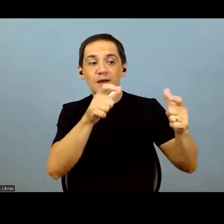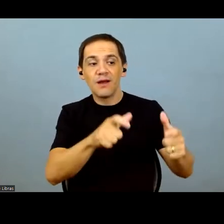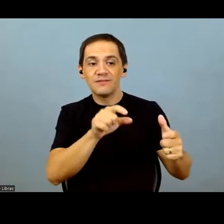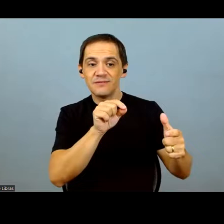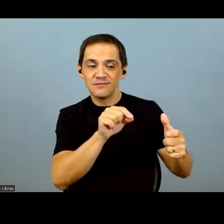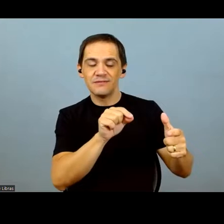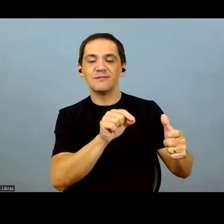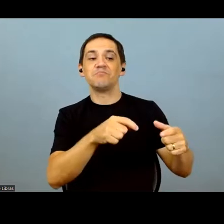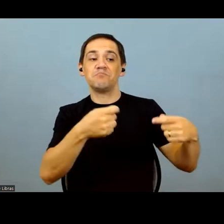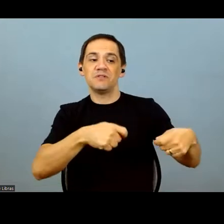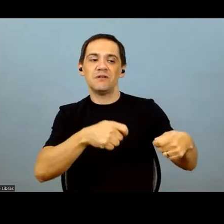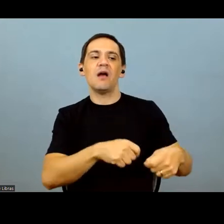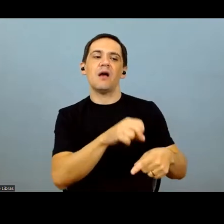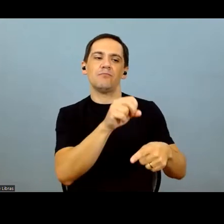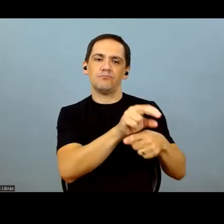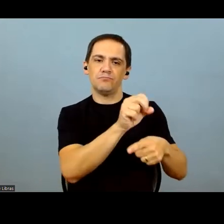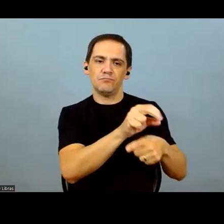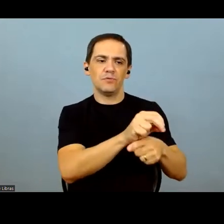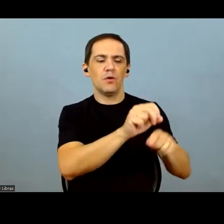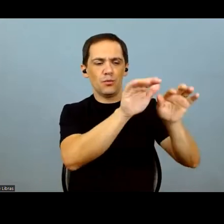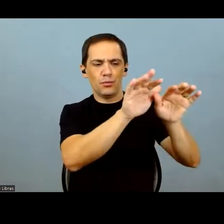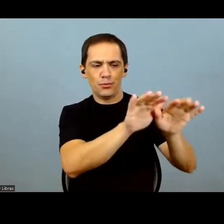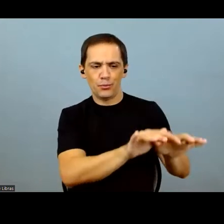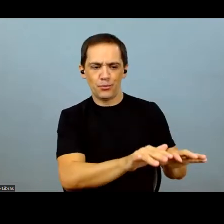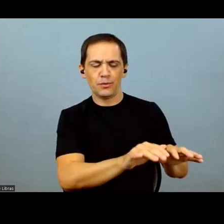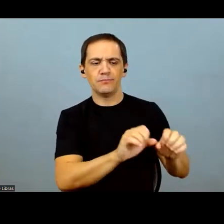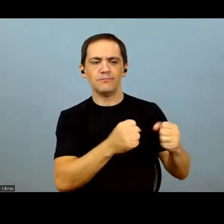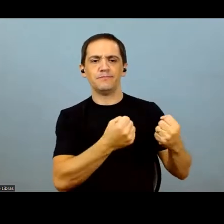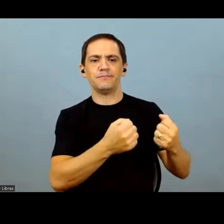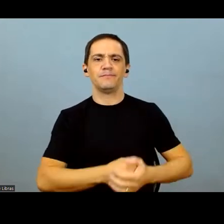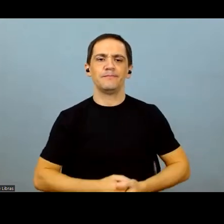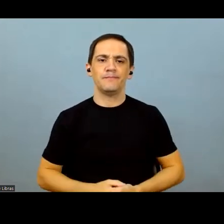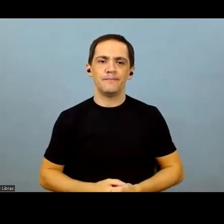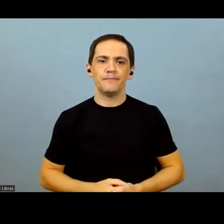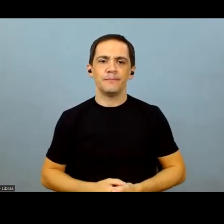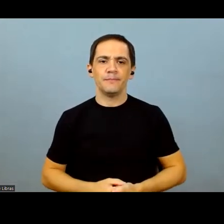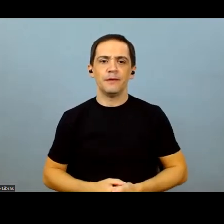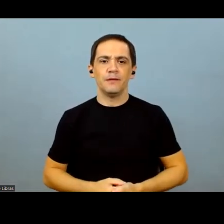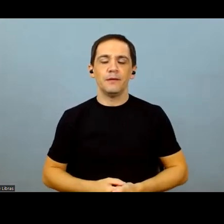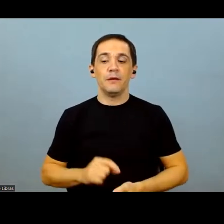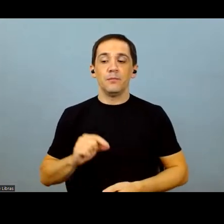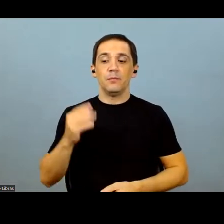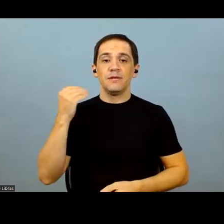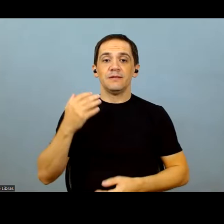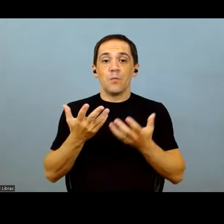protection. We also have a product for cotton that is very expensive.